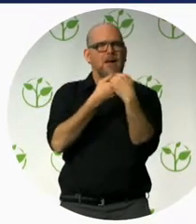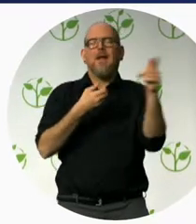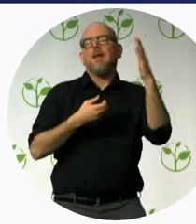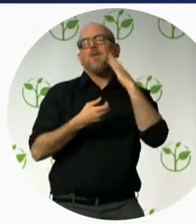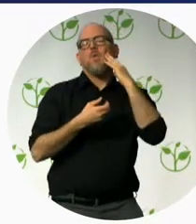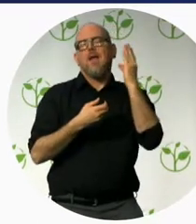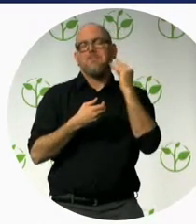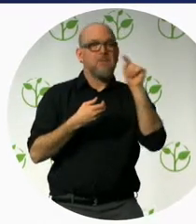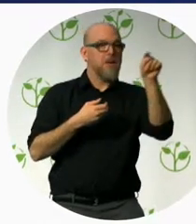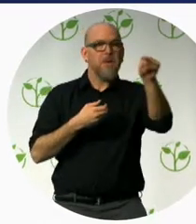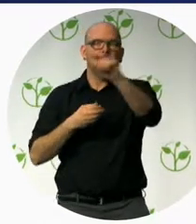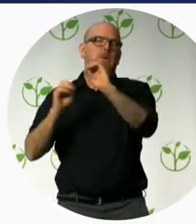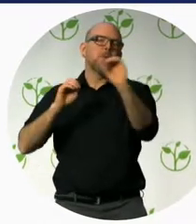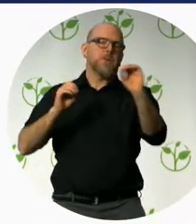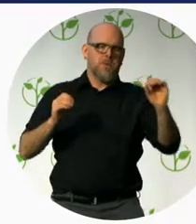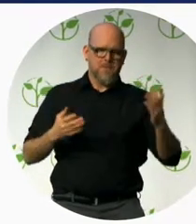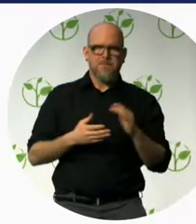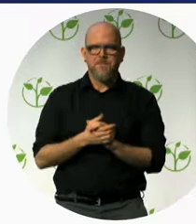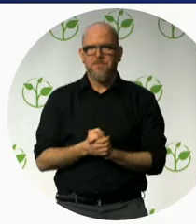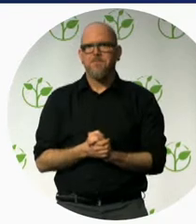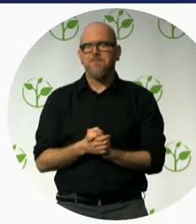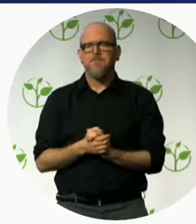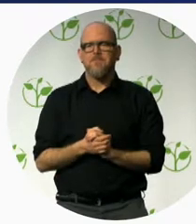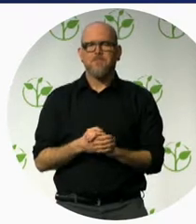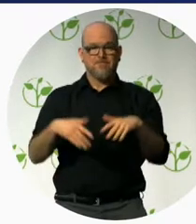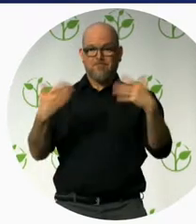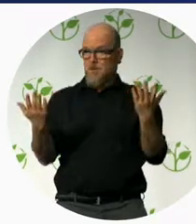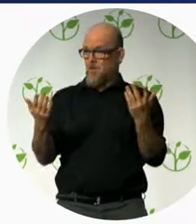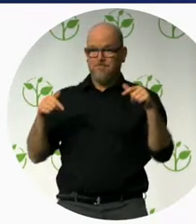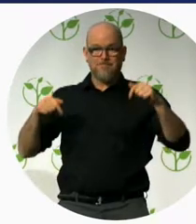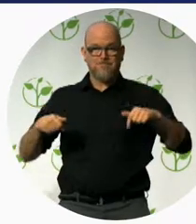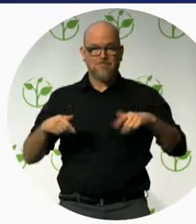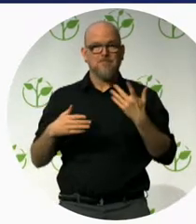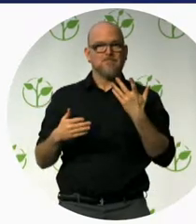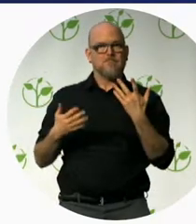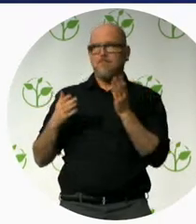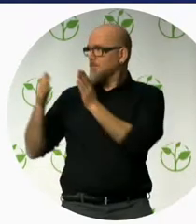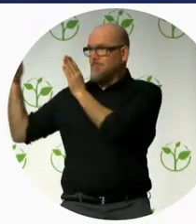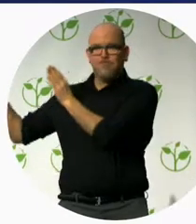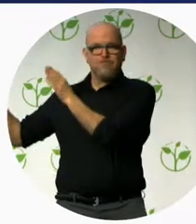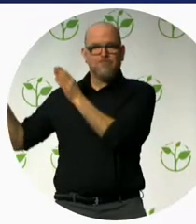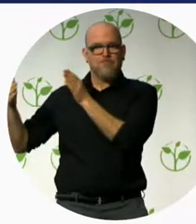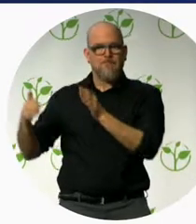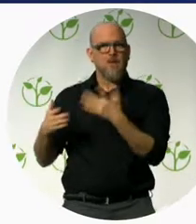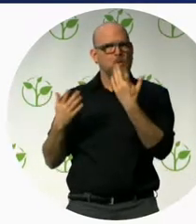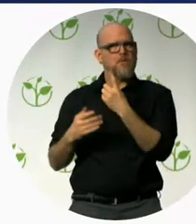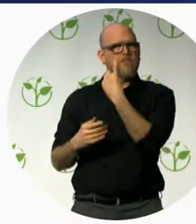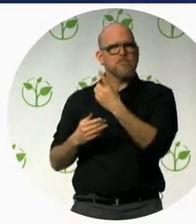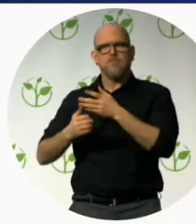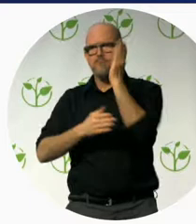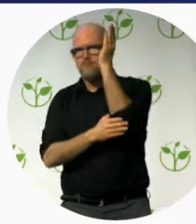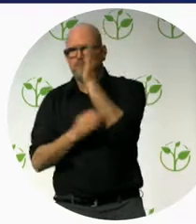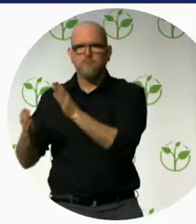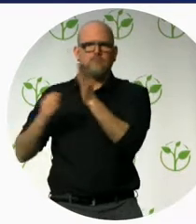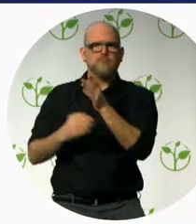listen to the presentations of our speakers who are from eight different